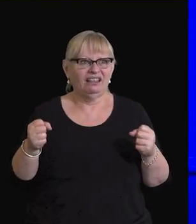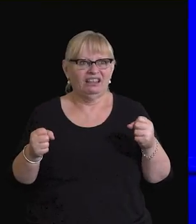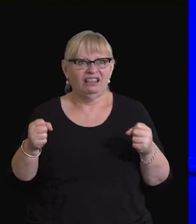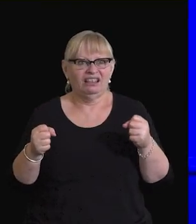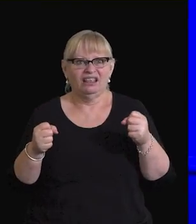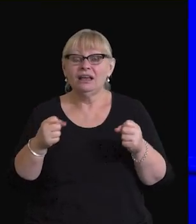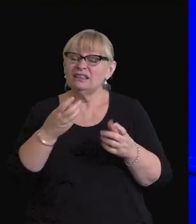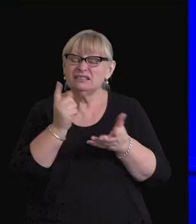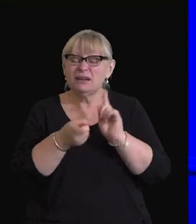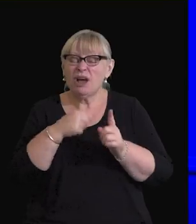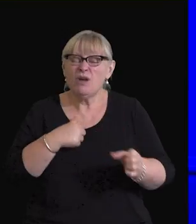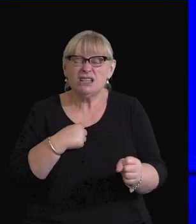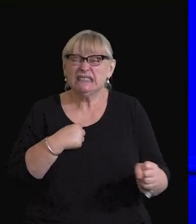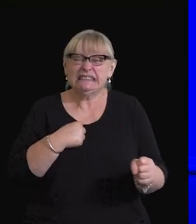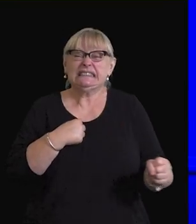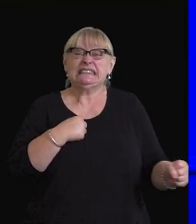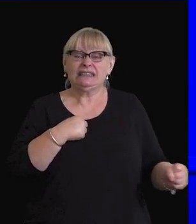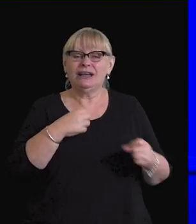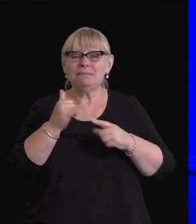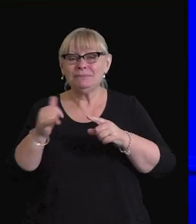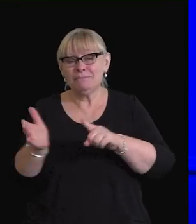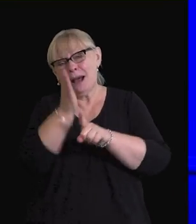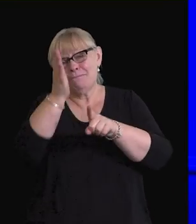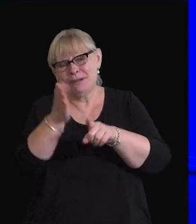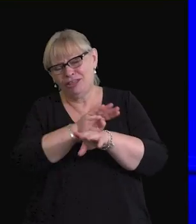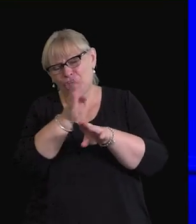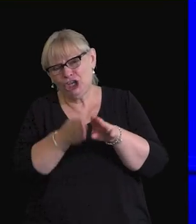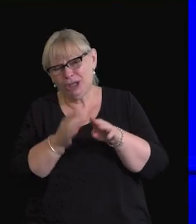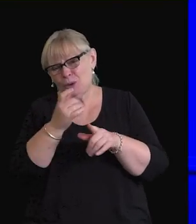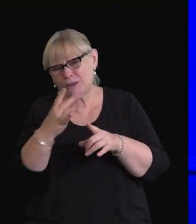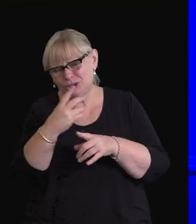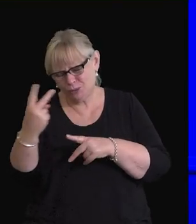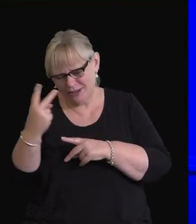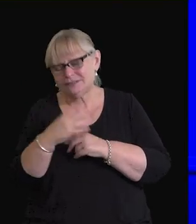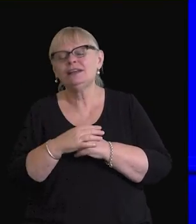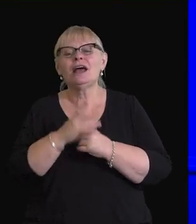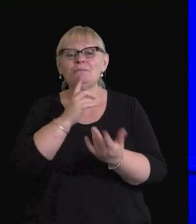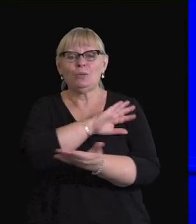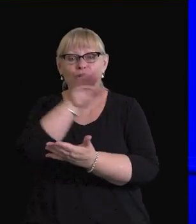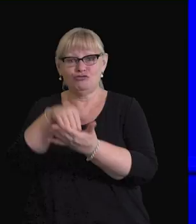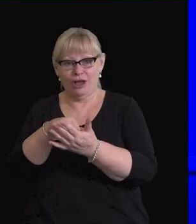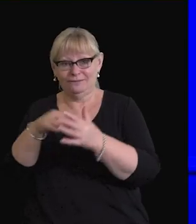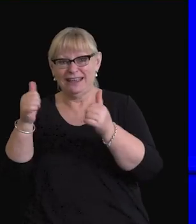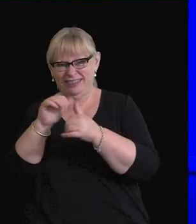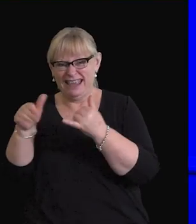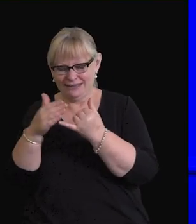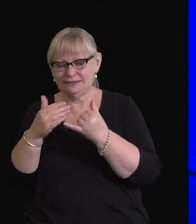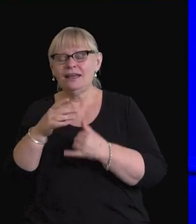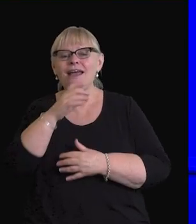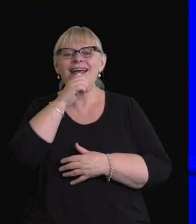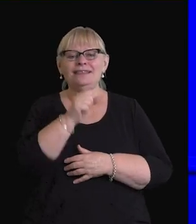I may have ground the gears, I may have bumped the kerb once or twice. Anyway, so we wound up back at the motor vehicle office and the